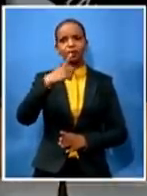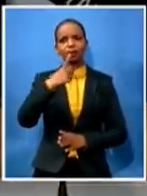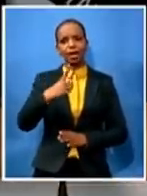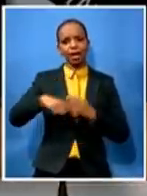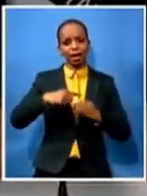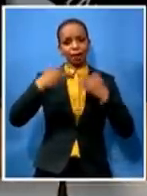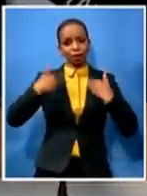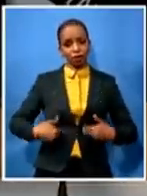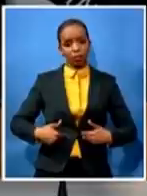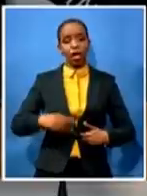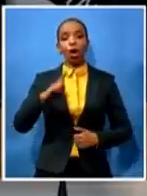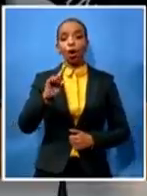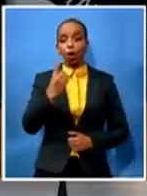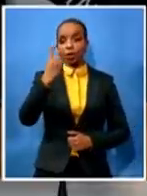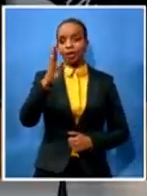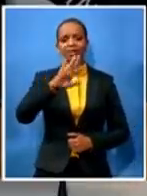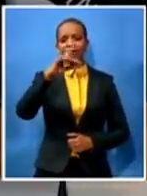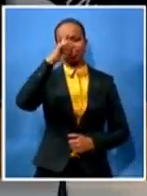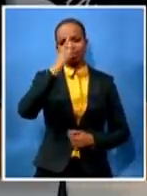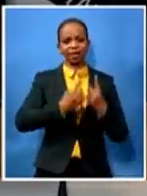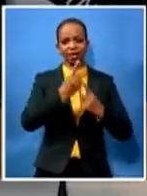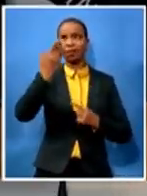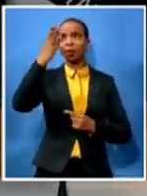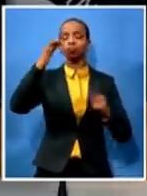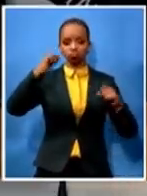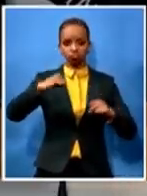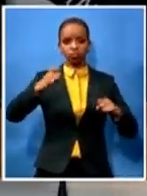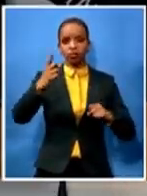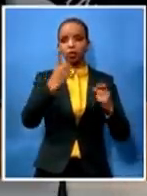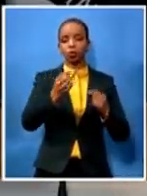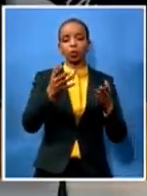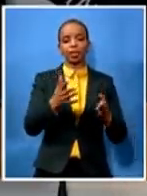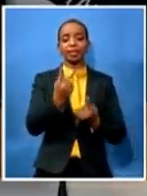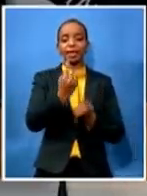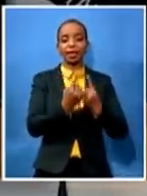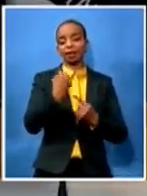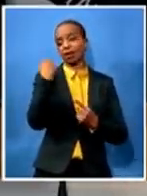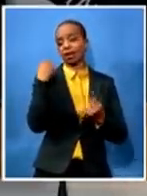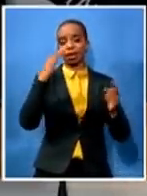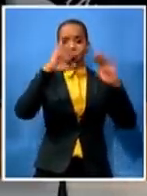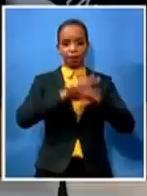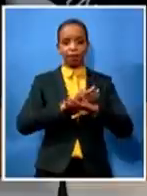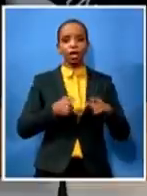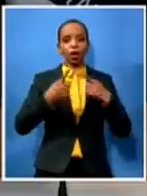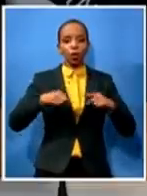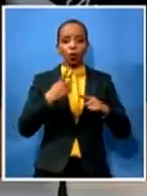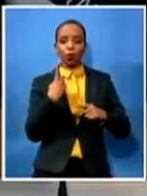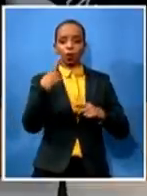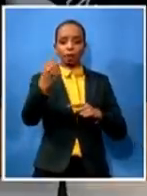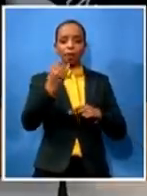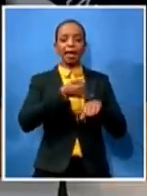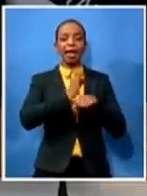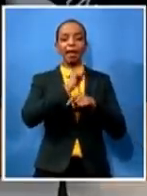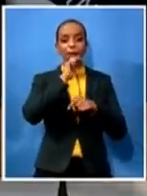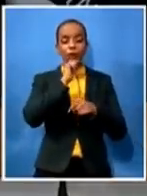this and hence even last night chair we slept we went to bed early hours of today working on all these